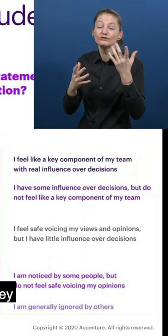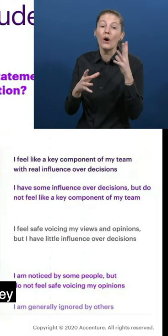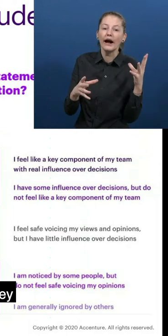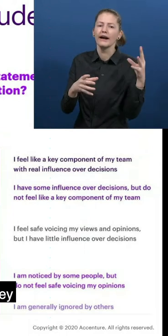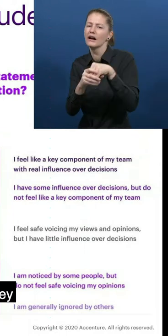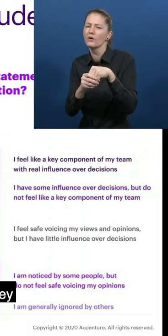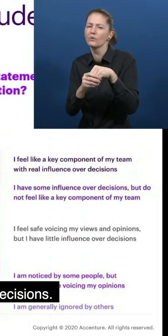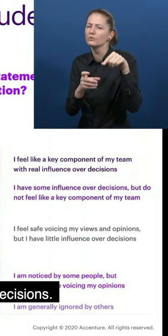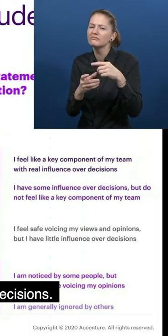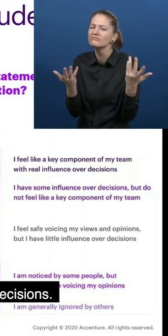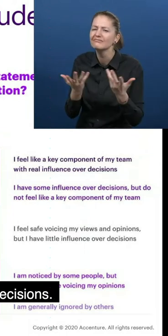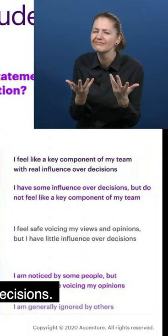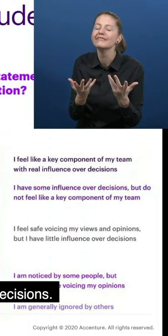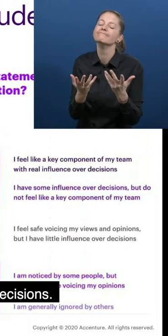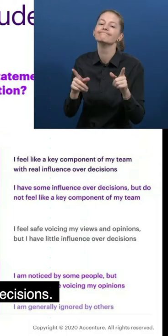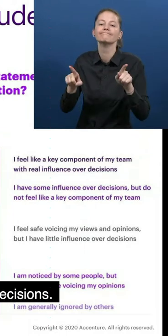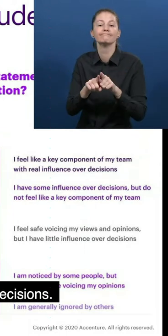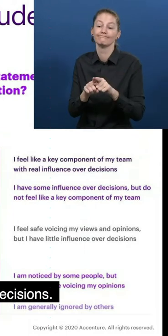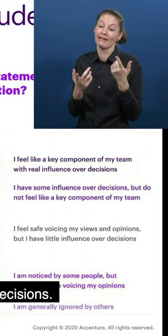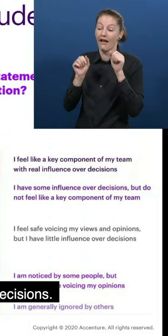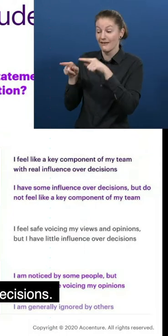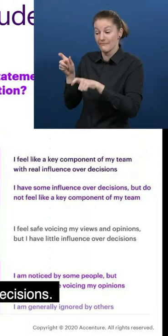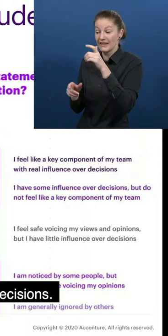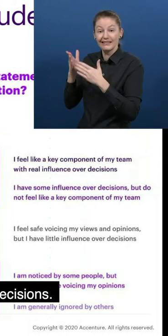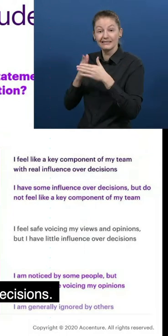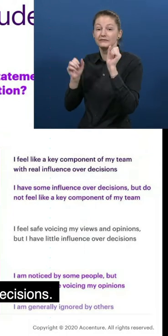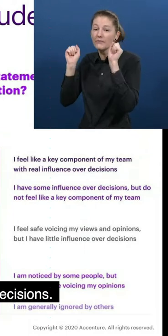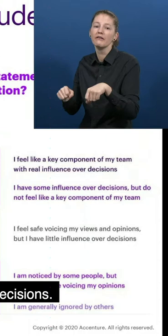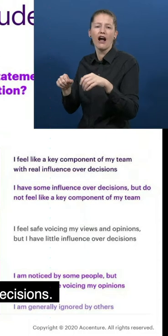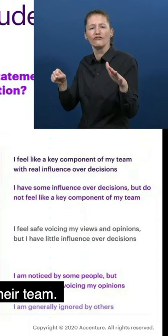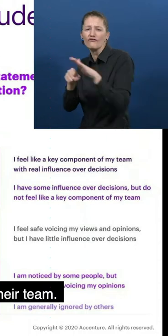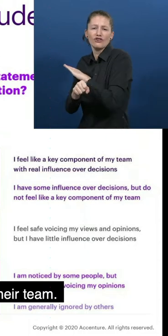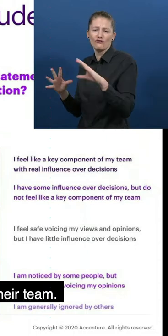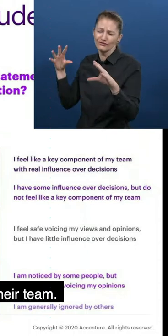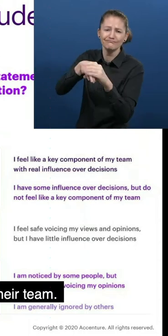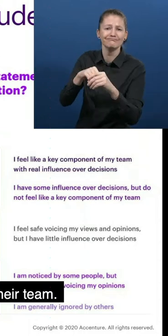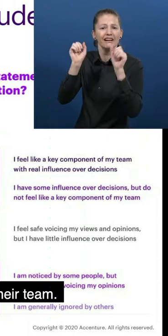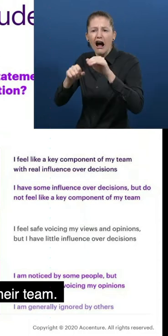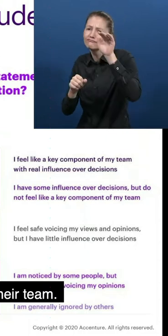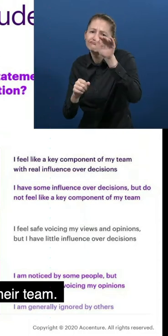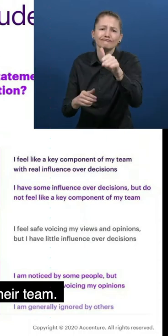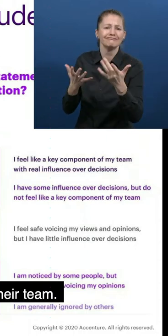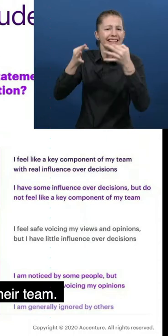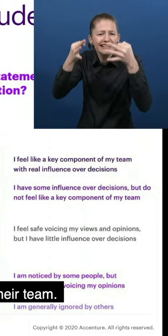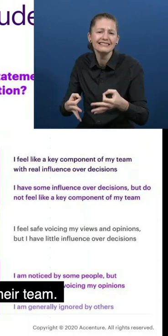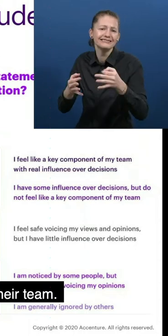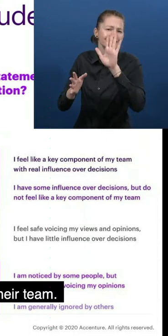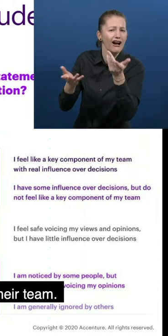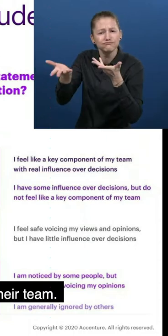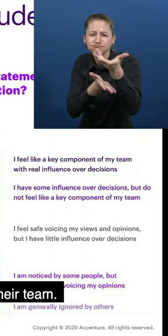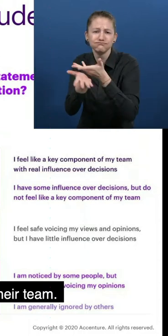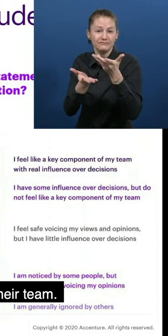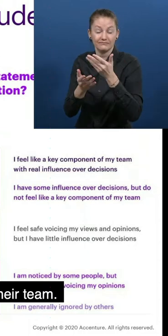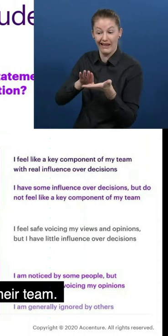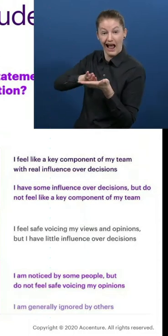feel like a key component of their team with real influence over decisions. By excluded, we mean ignored or with no